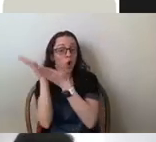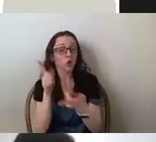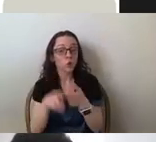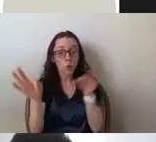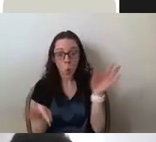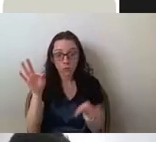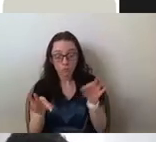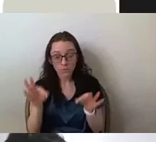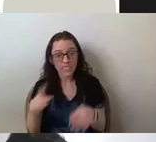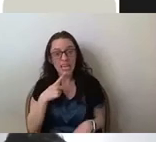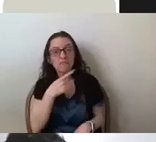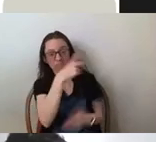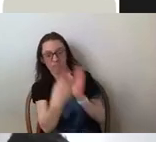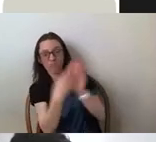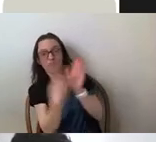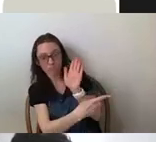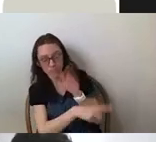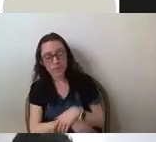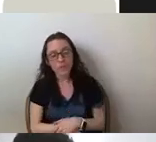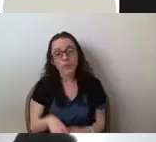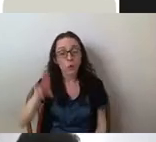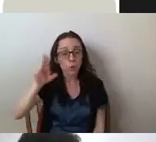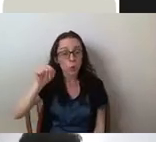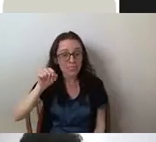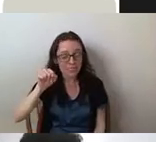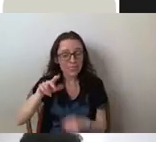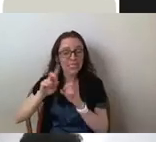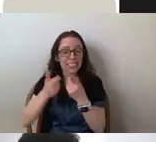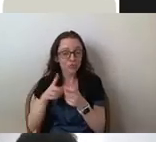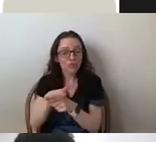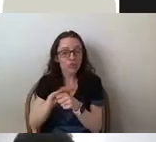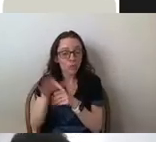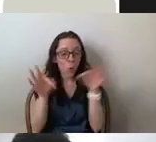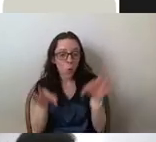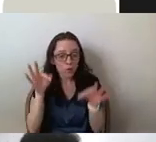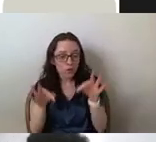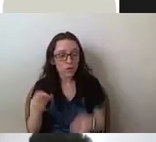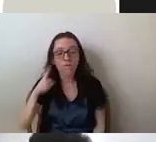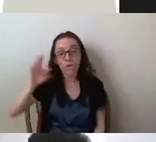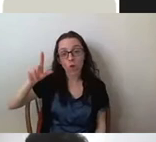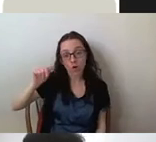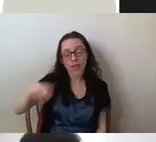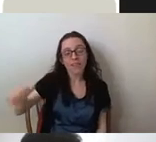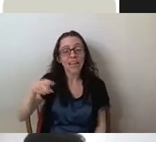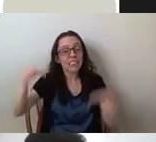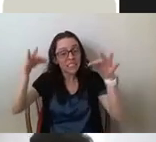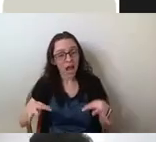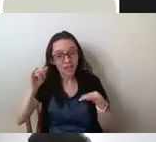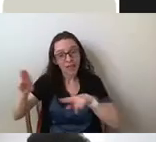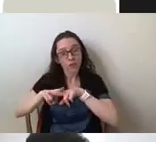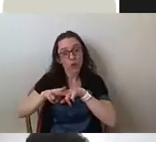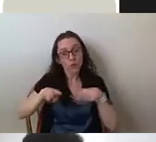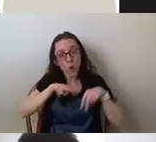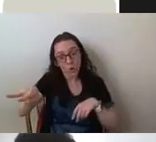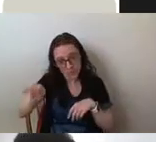sort of, you know, United States District Court of the Middle District of Florida ruled that the railroads were in fact prejudiced by the